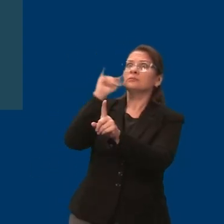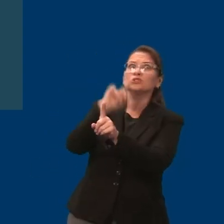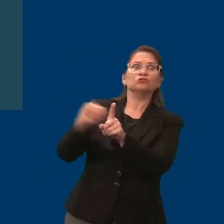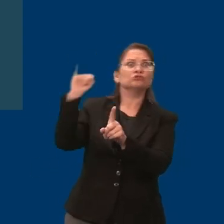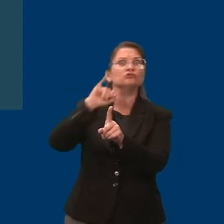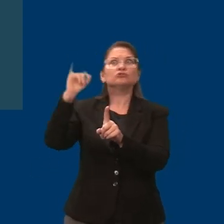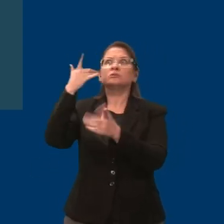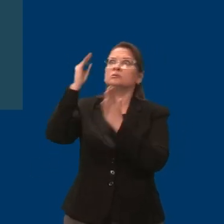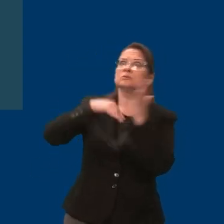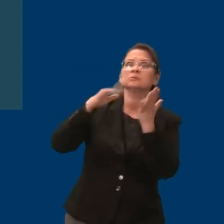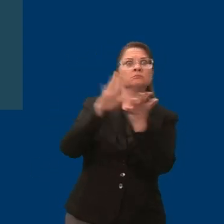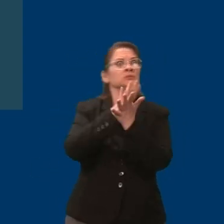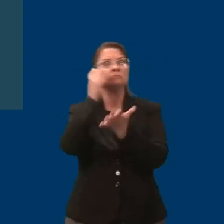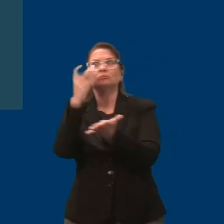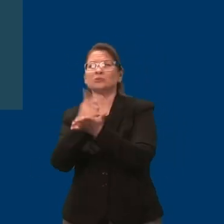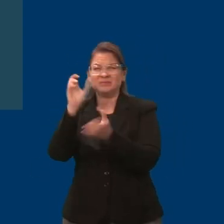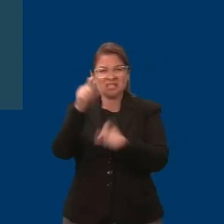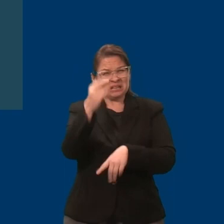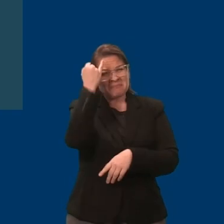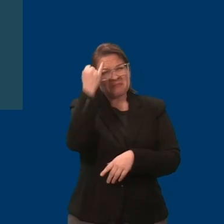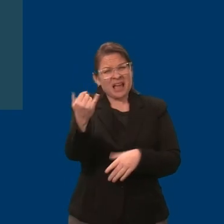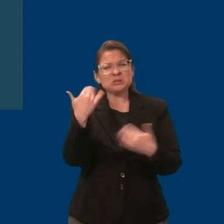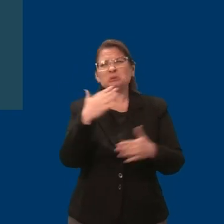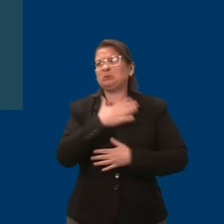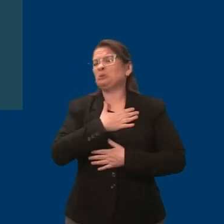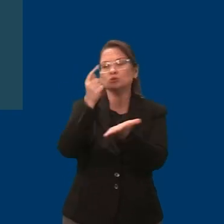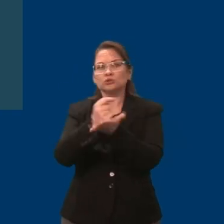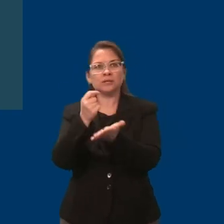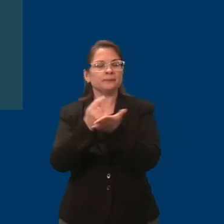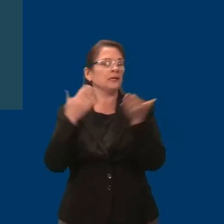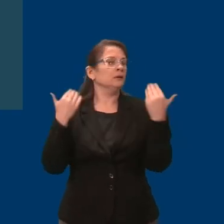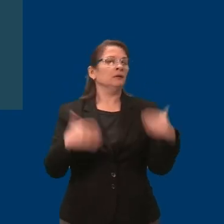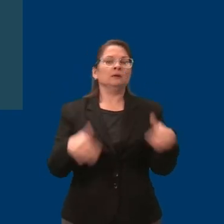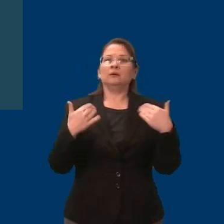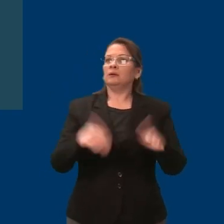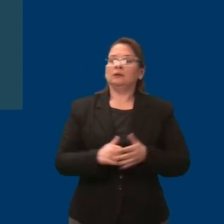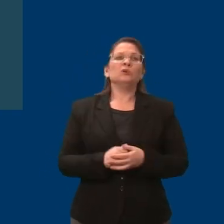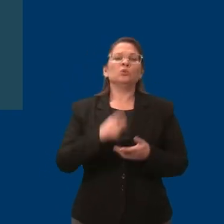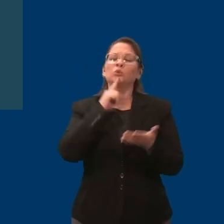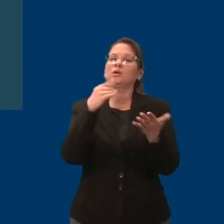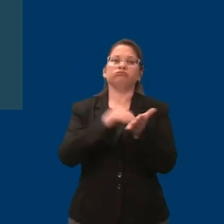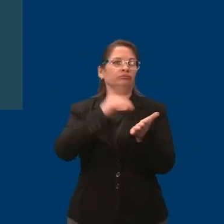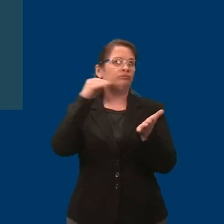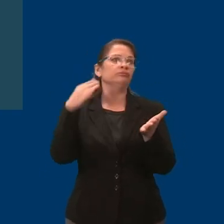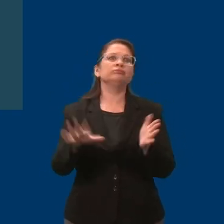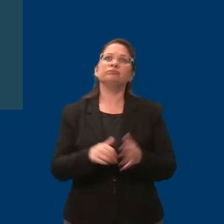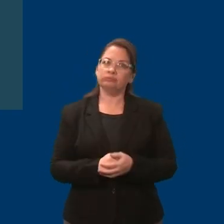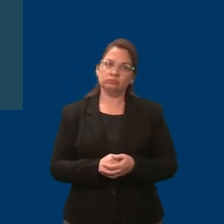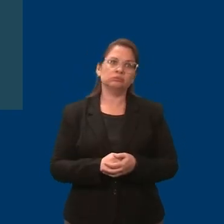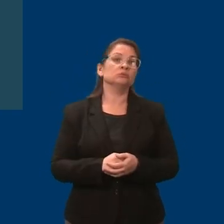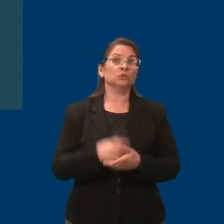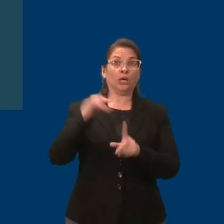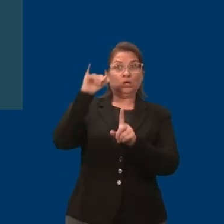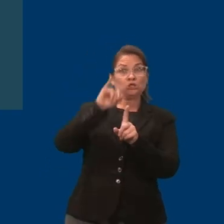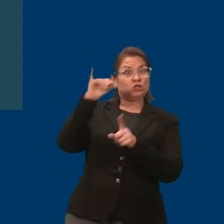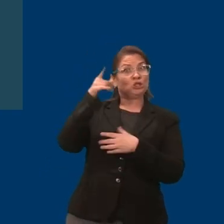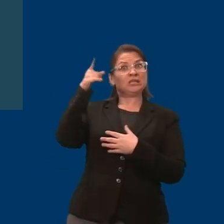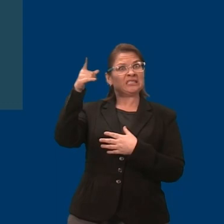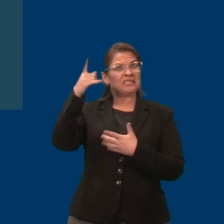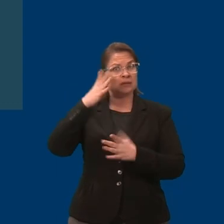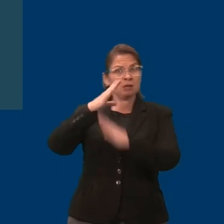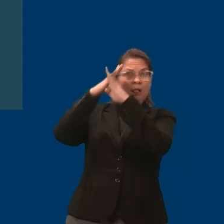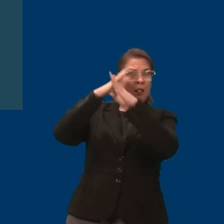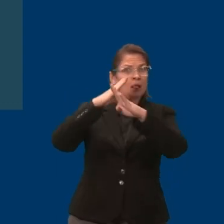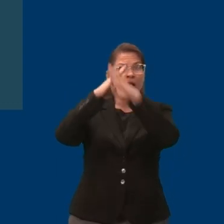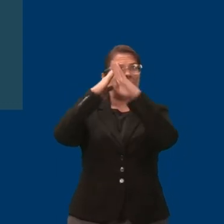doctor to see a specialty doctor. Can you? If insurance barriers for rare disease patients were not so complicated,